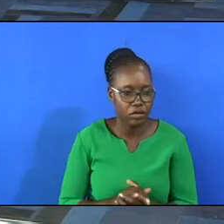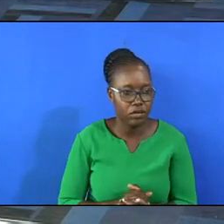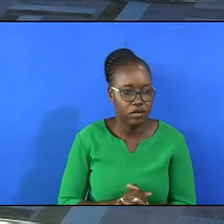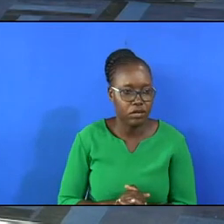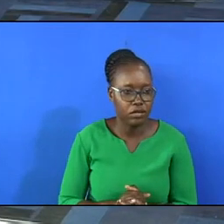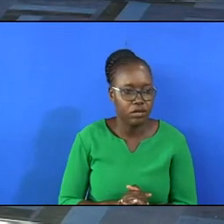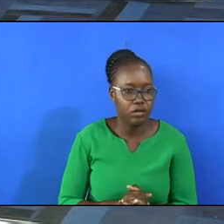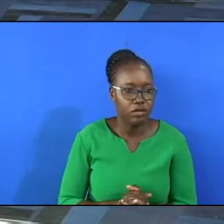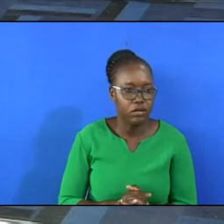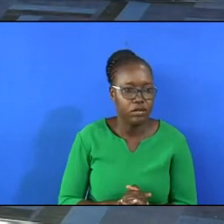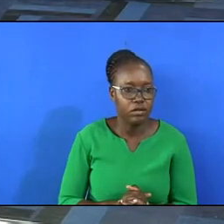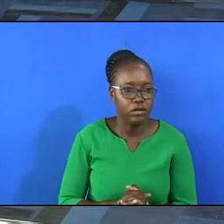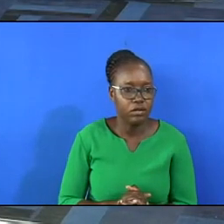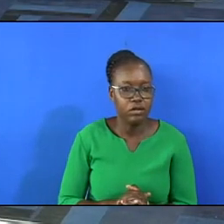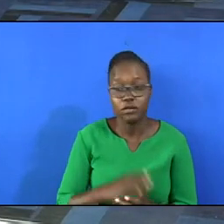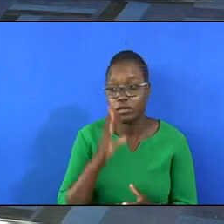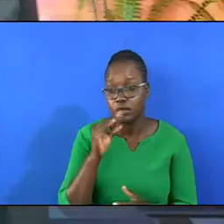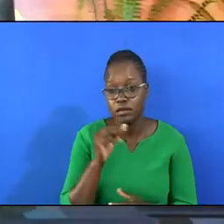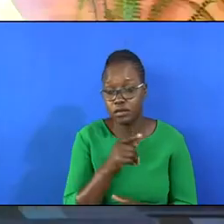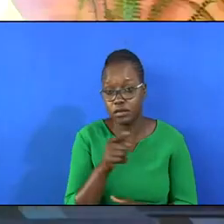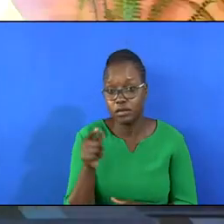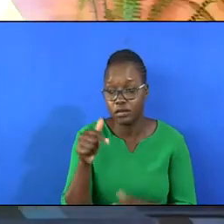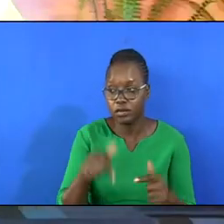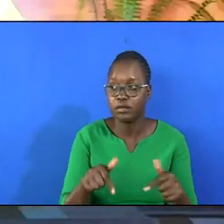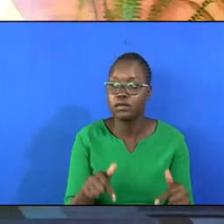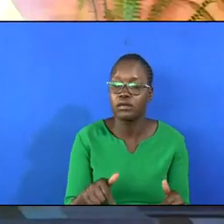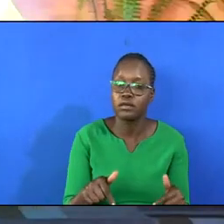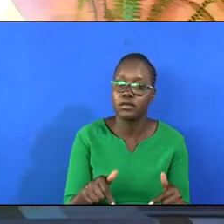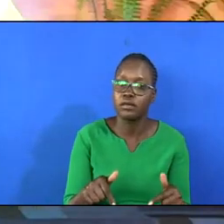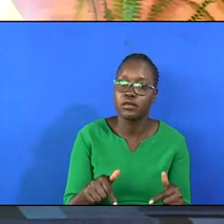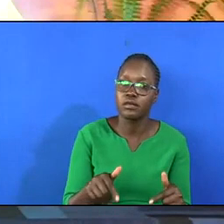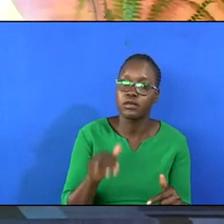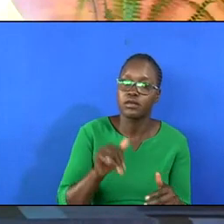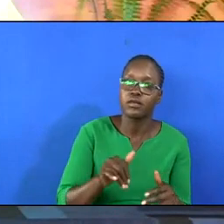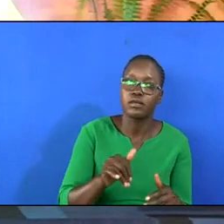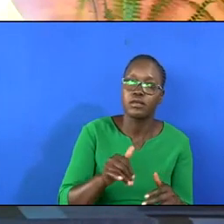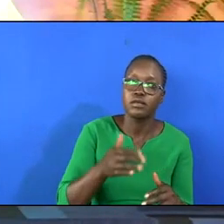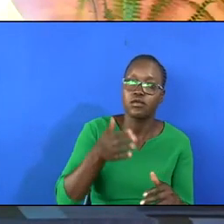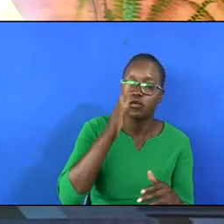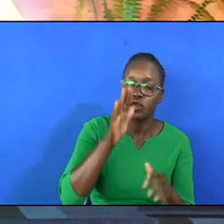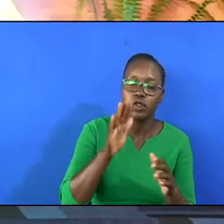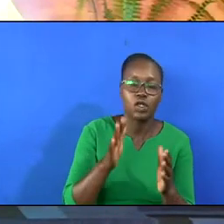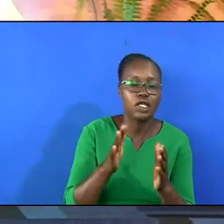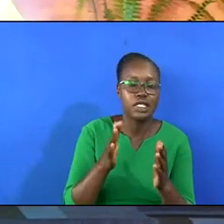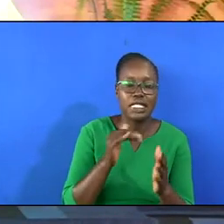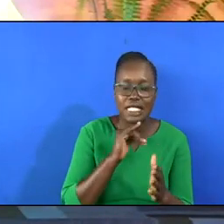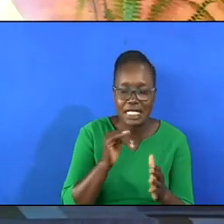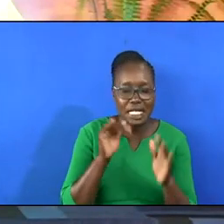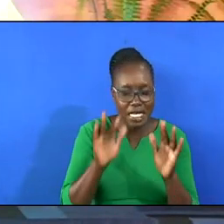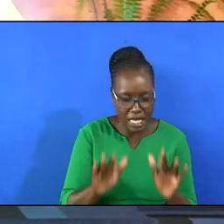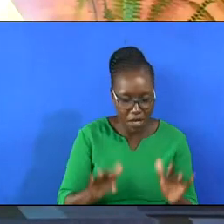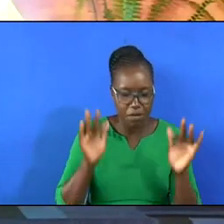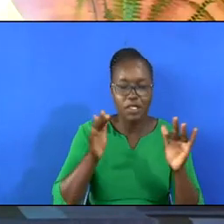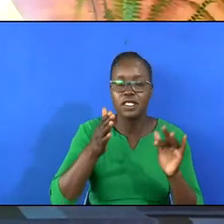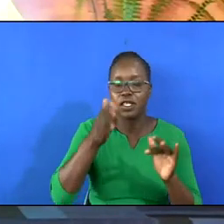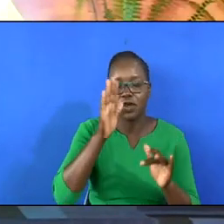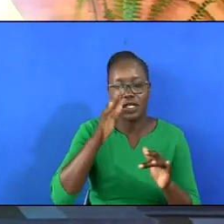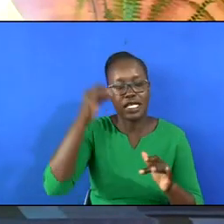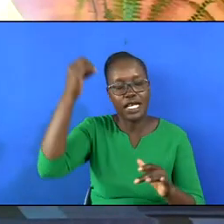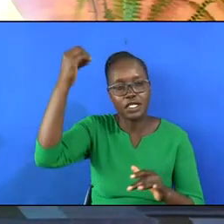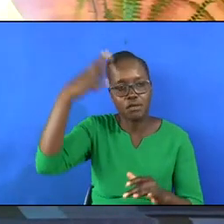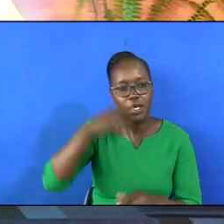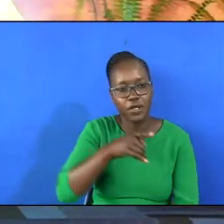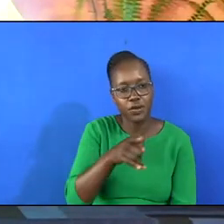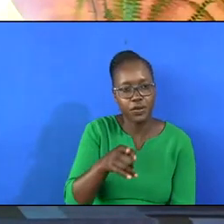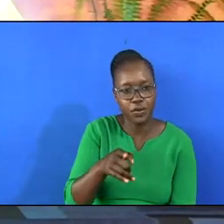And I want to speak to you today that your God is an amazing God. I want to inspire